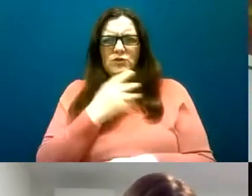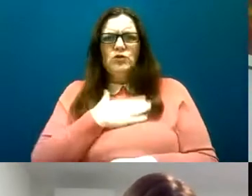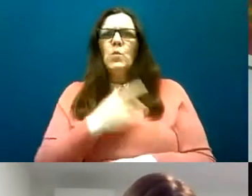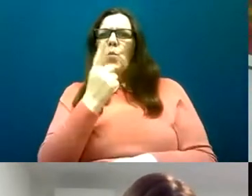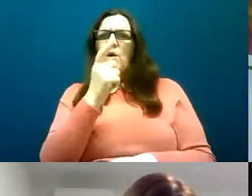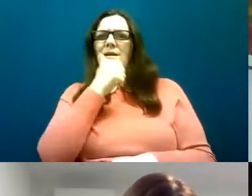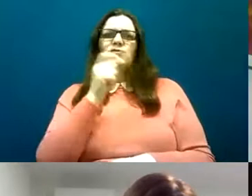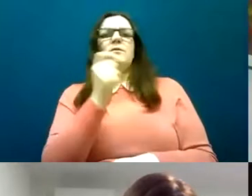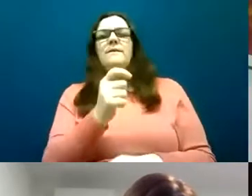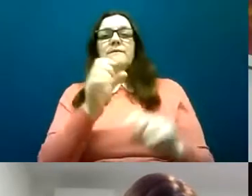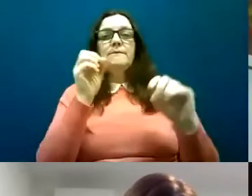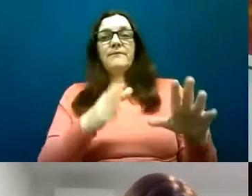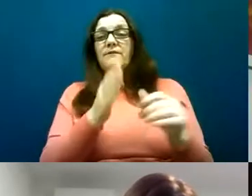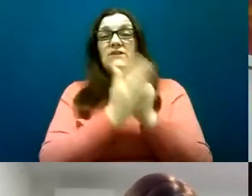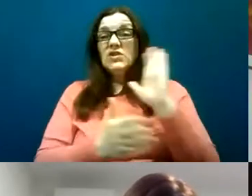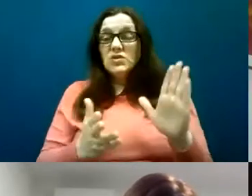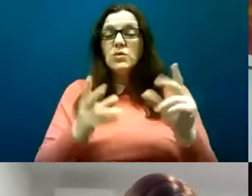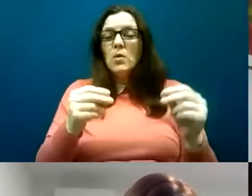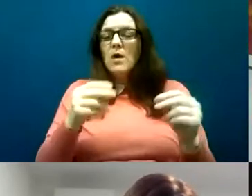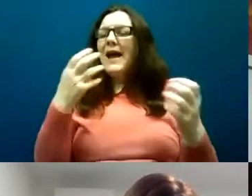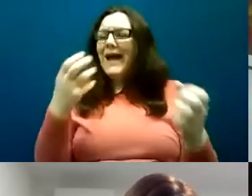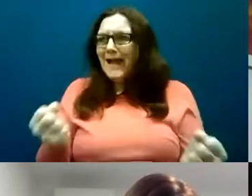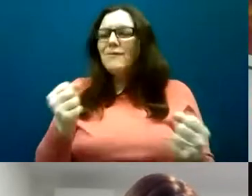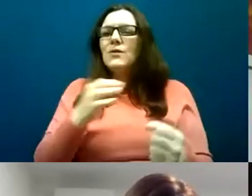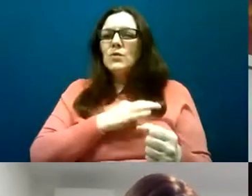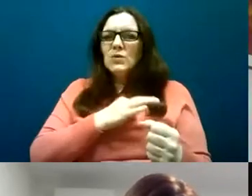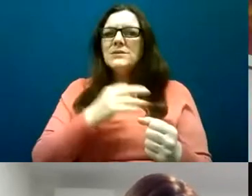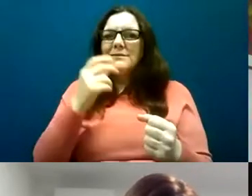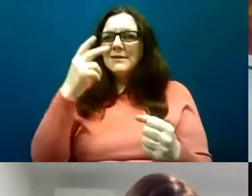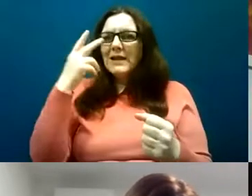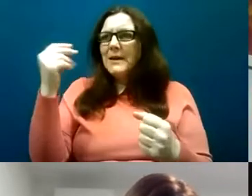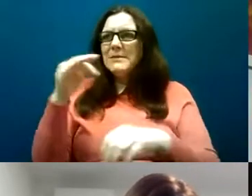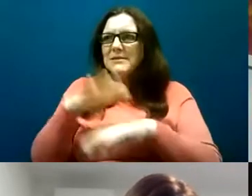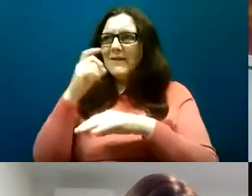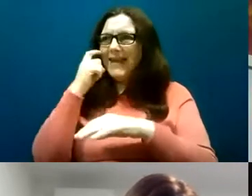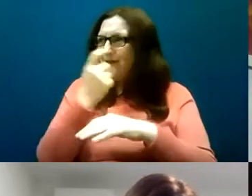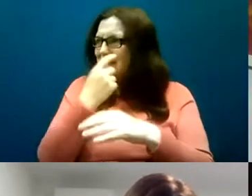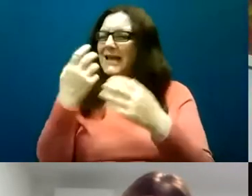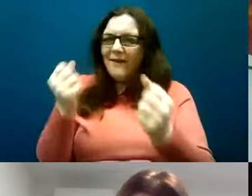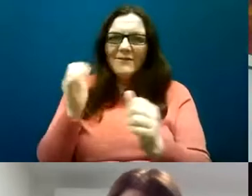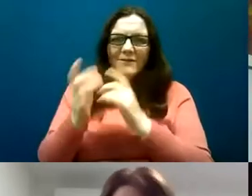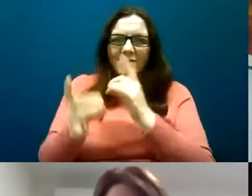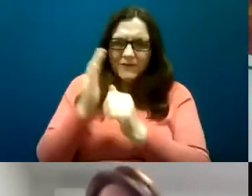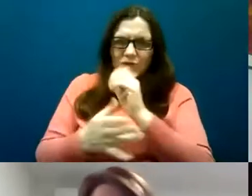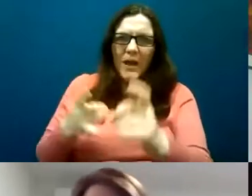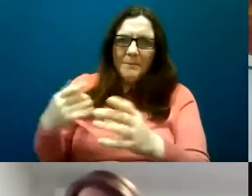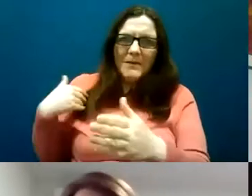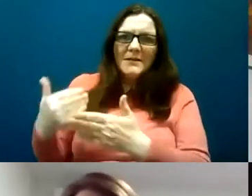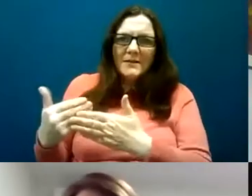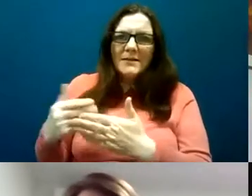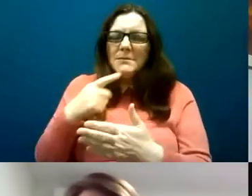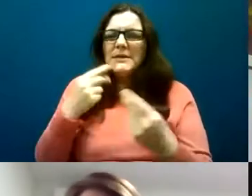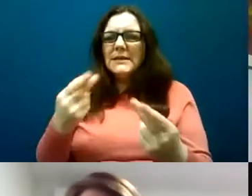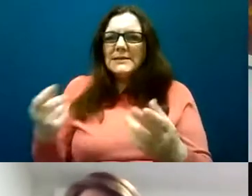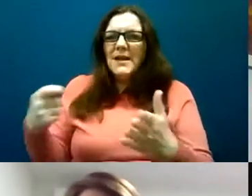examples and really good evidence of that work clearly there's a lot of work still to be done the second thing that